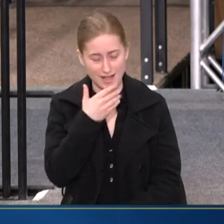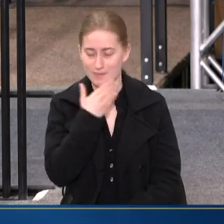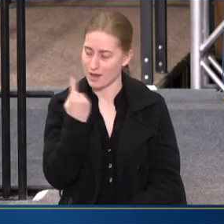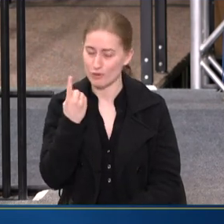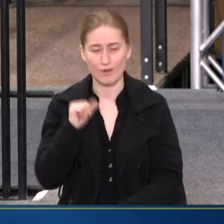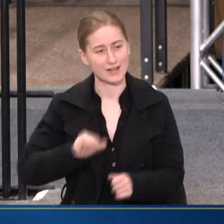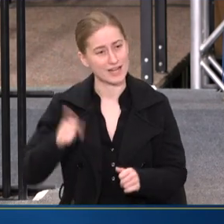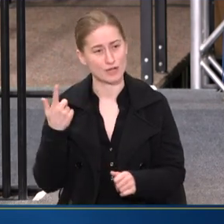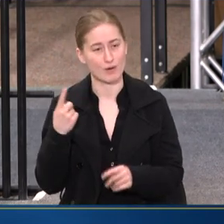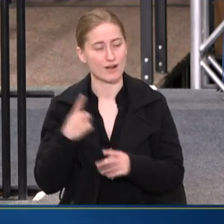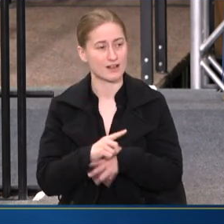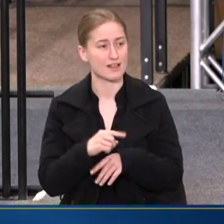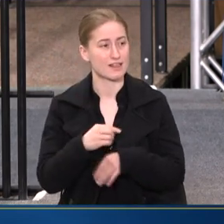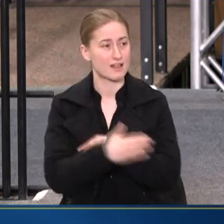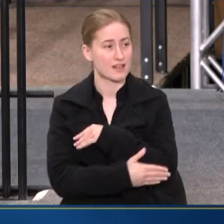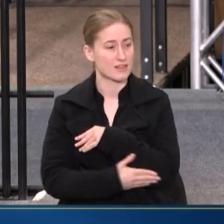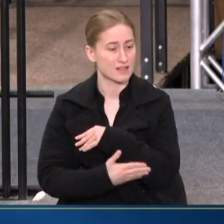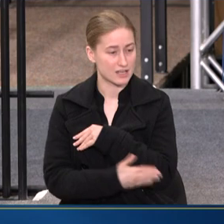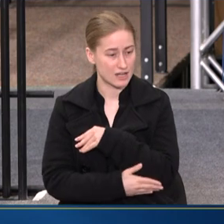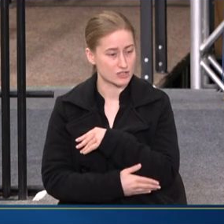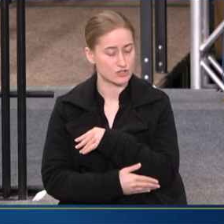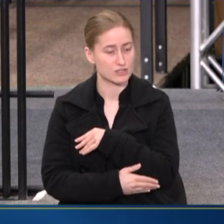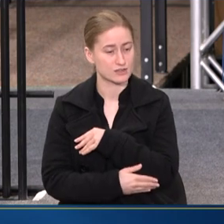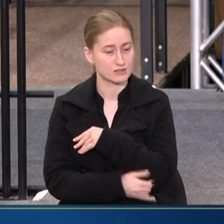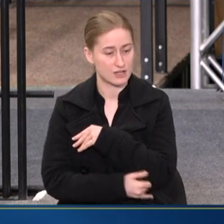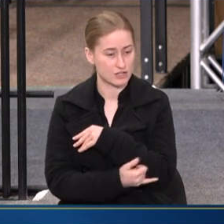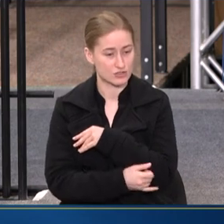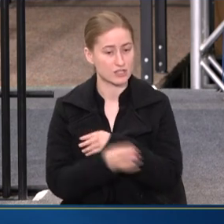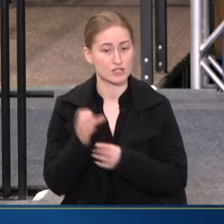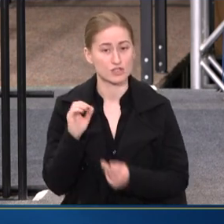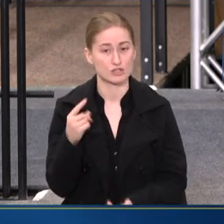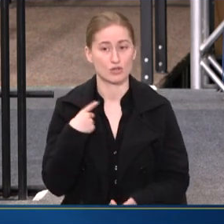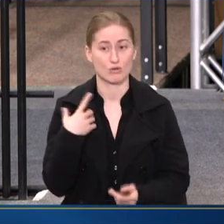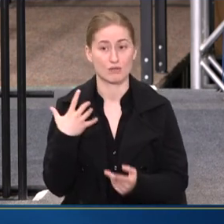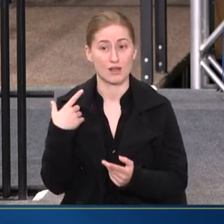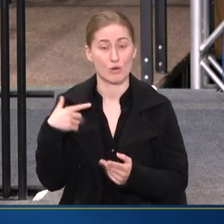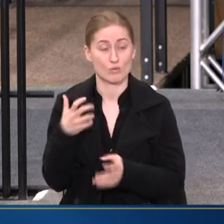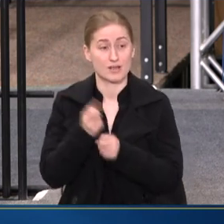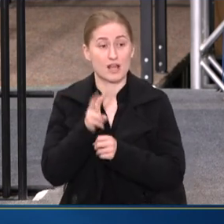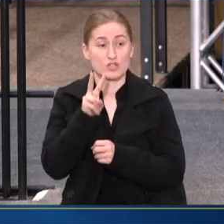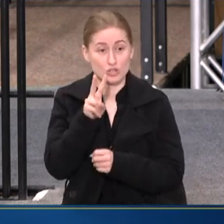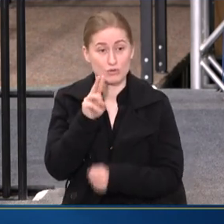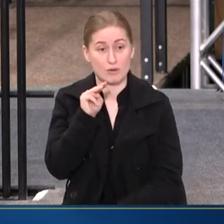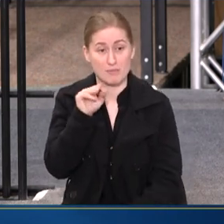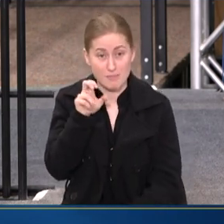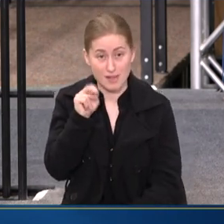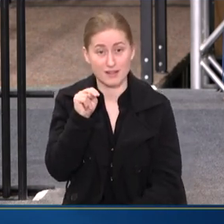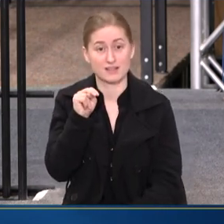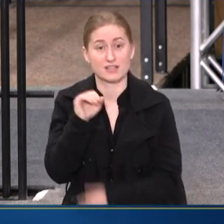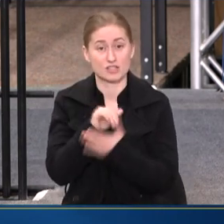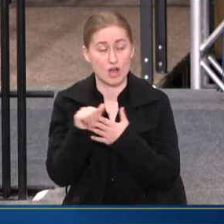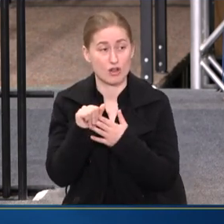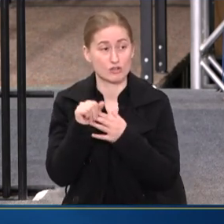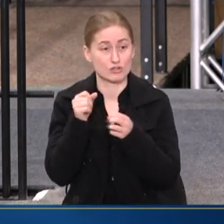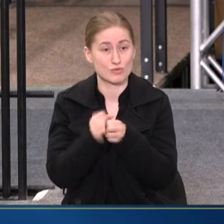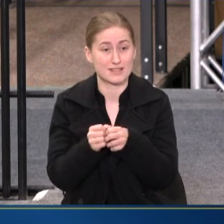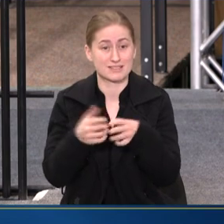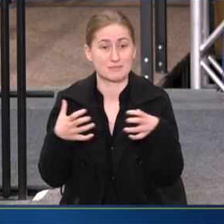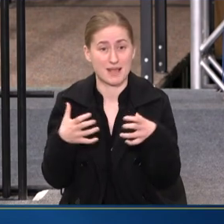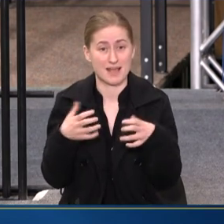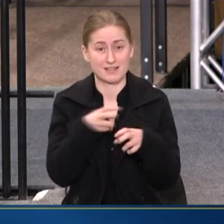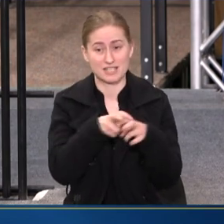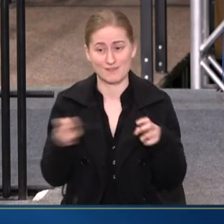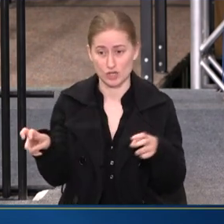right? And Senator Van Hollen actually championed and secured for us $2 million to expand this diversion